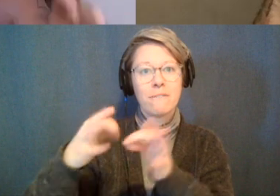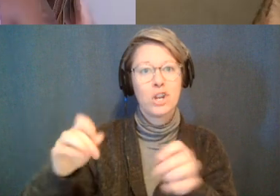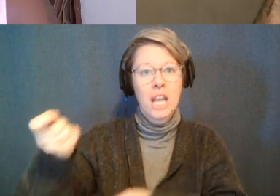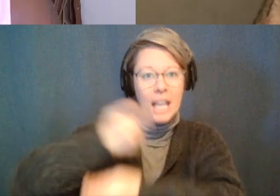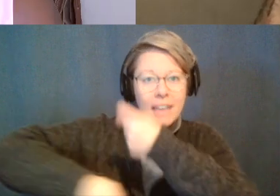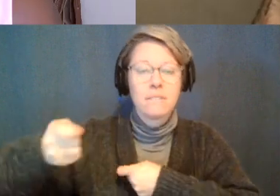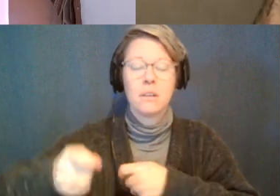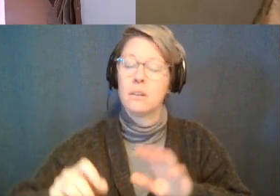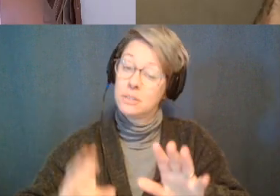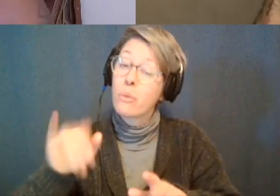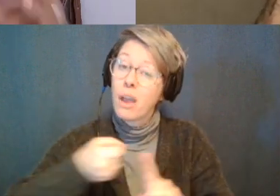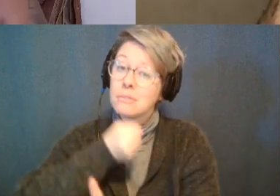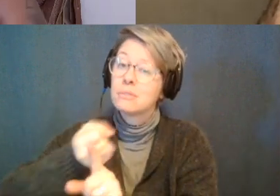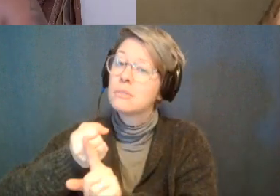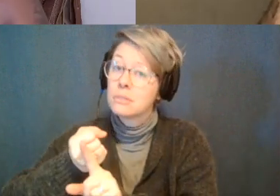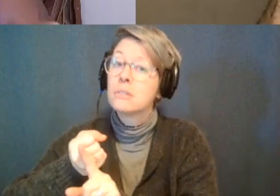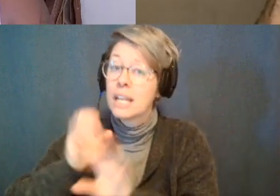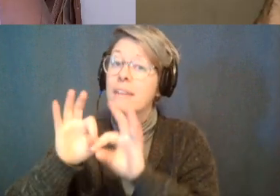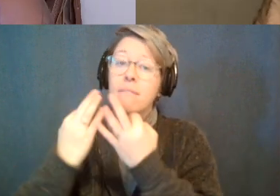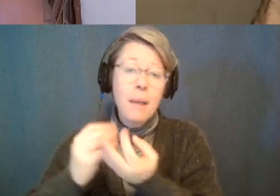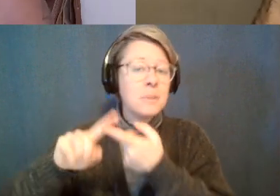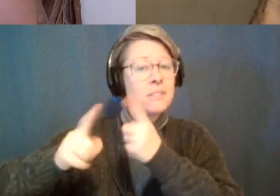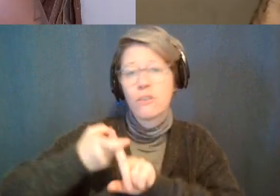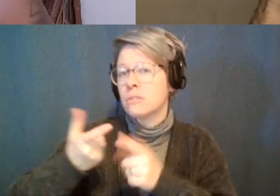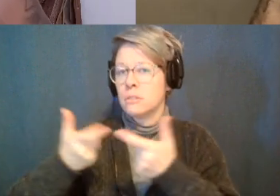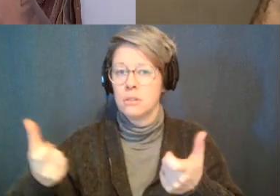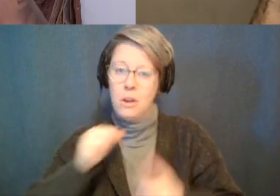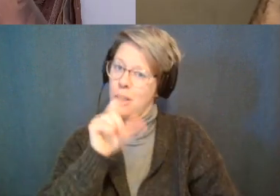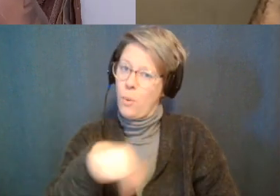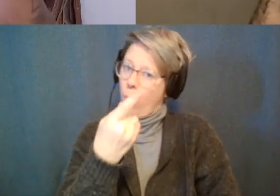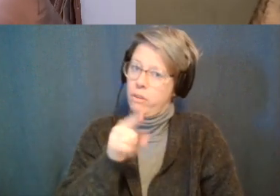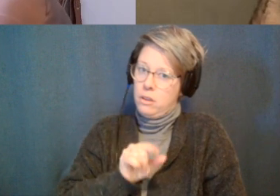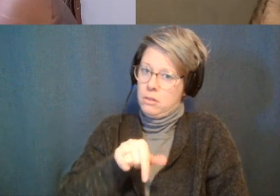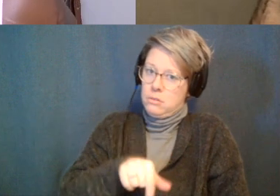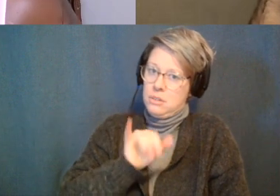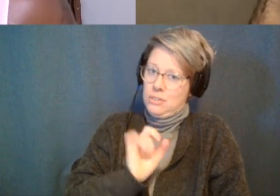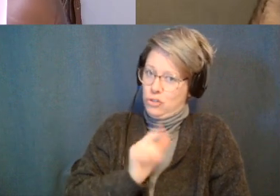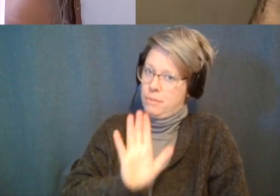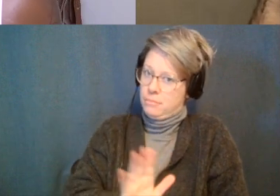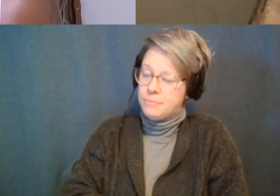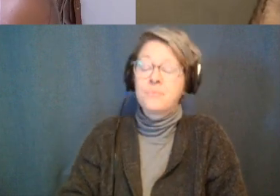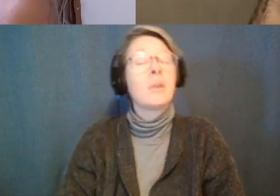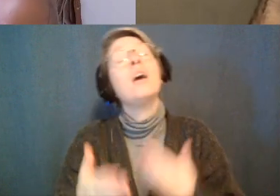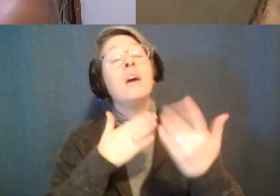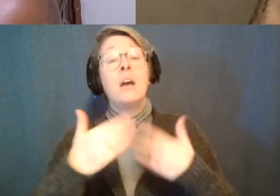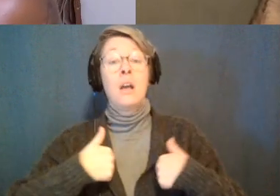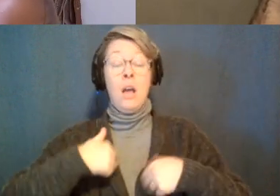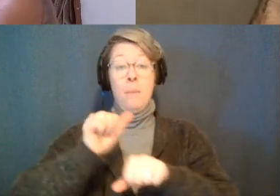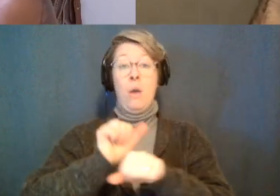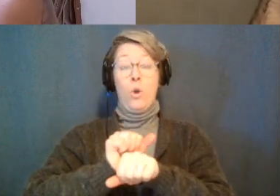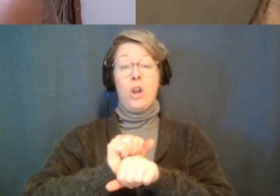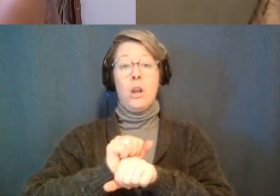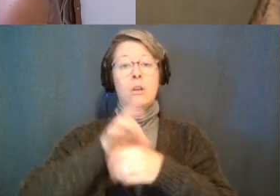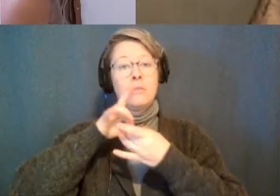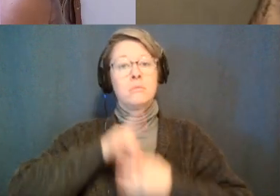happens on smaller scales as well with people in family units and friendships um and the work that i do i'm all about the nervous system i'm all